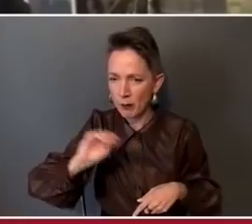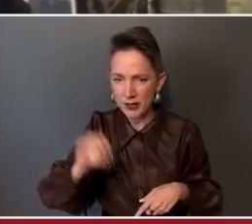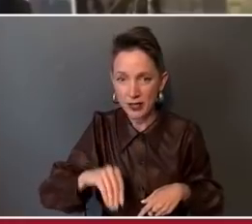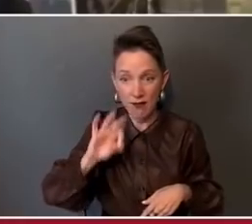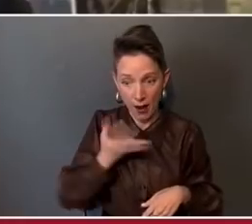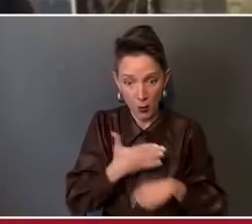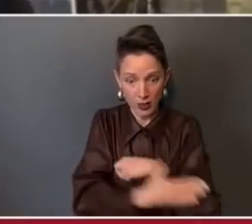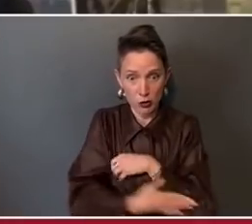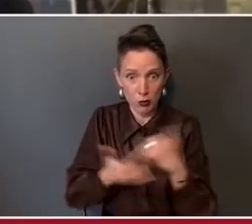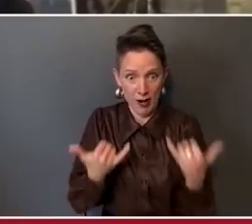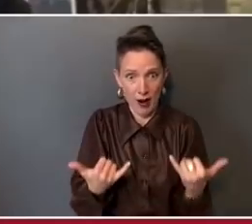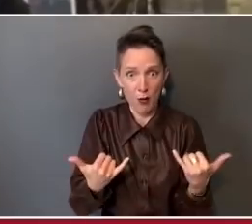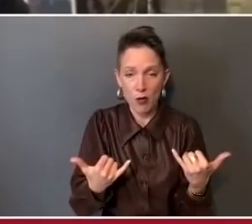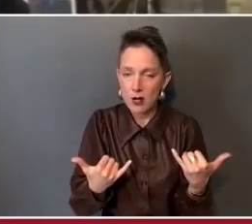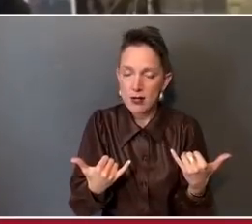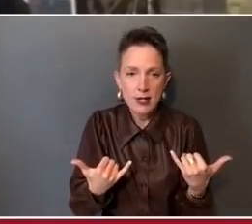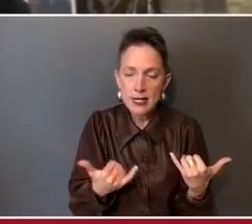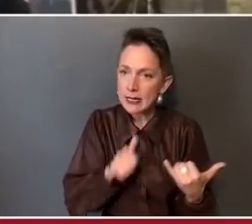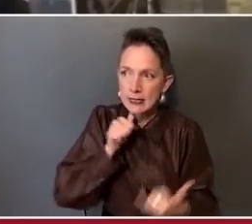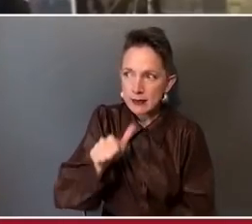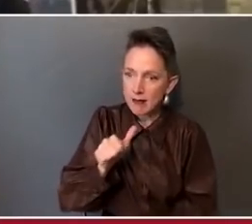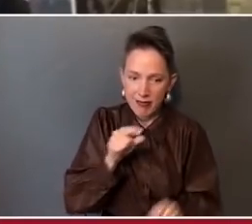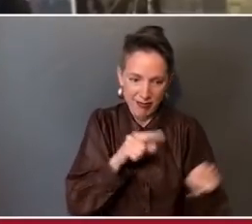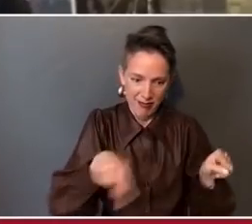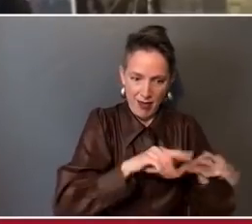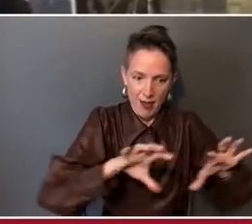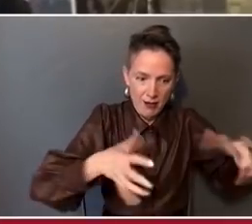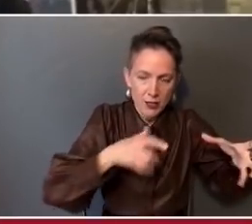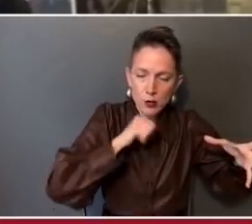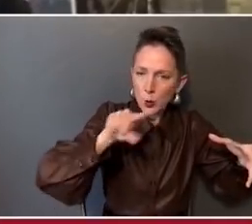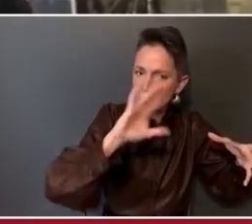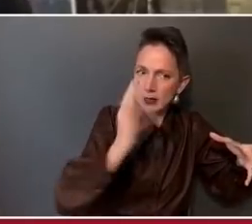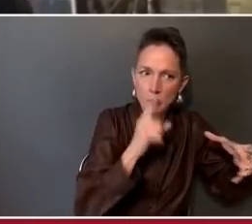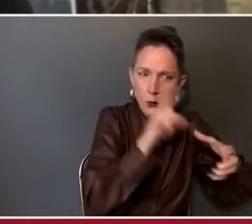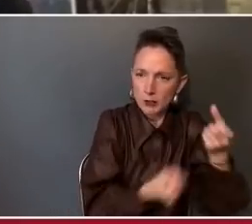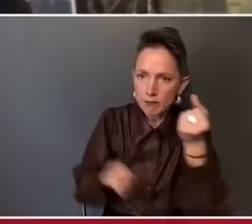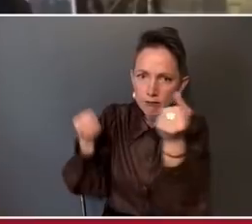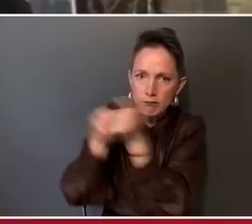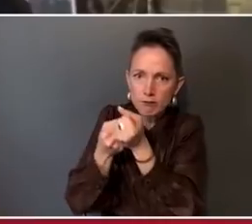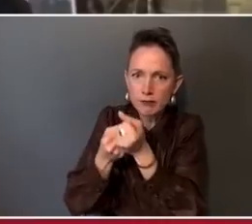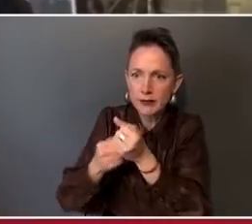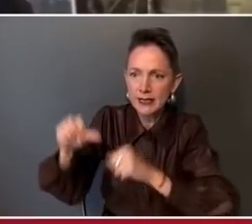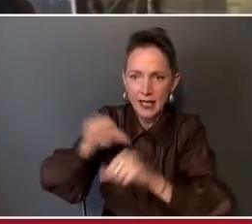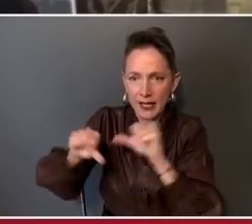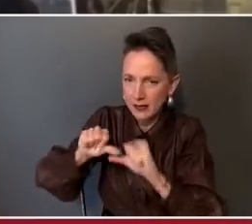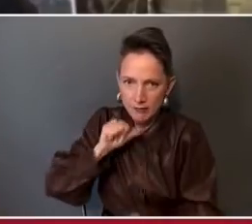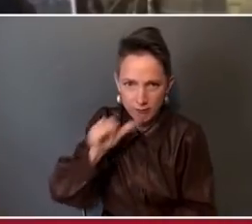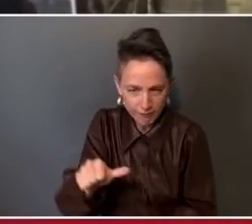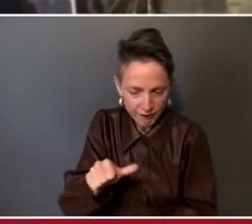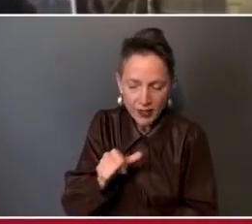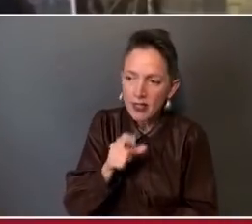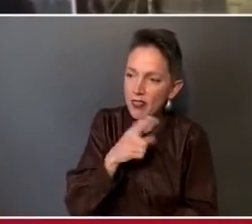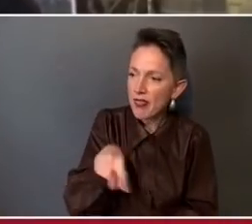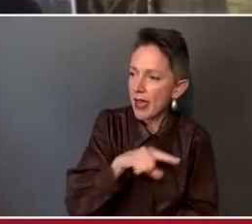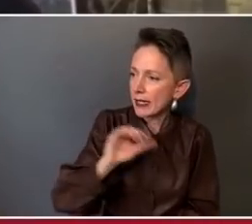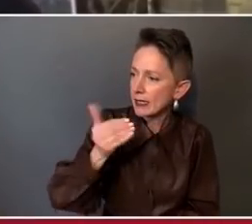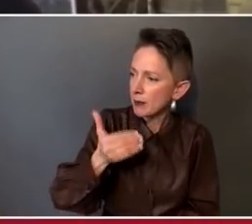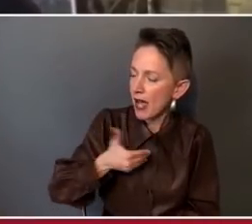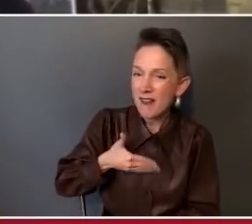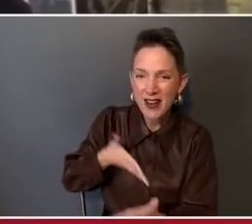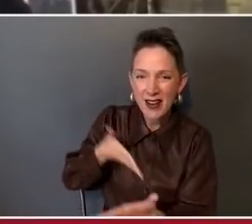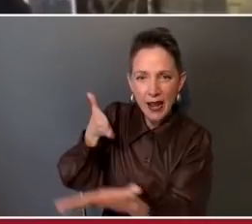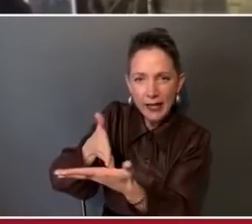that doesn't seem to be on board with science. They seem to have an anti